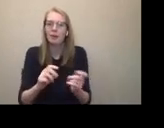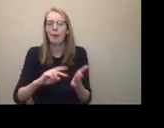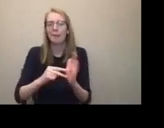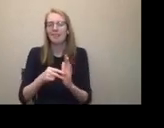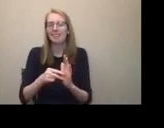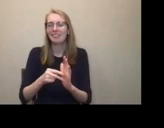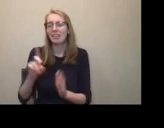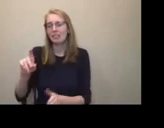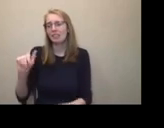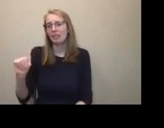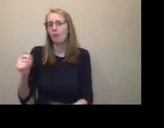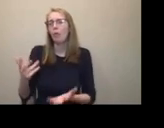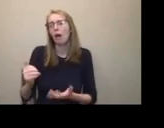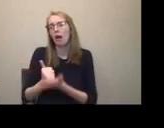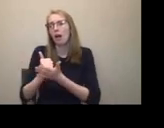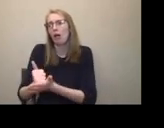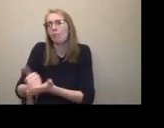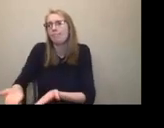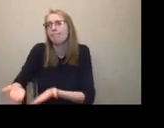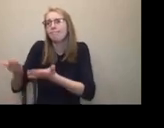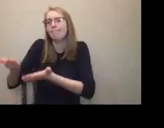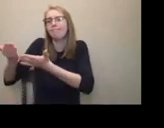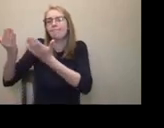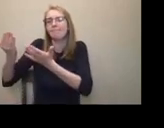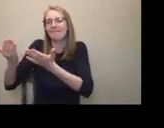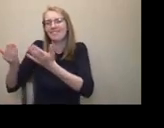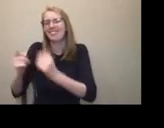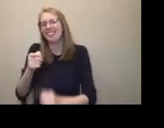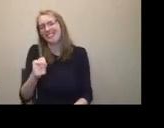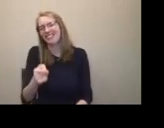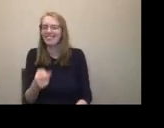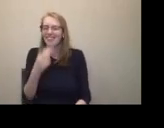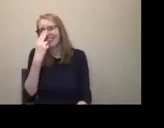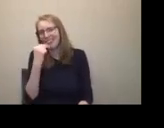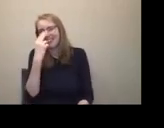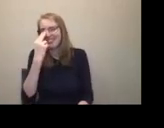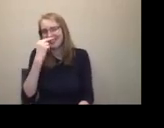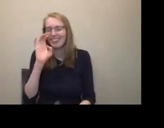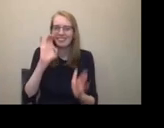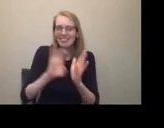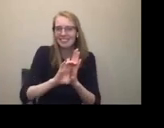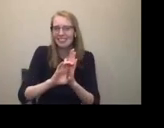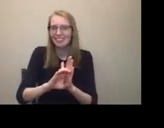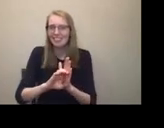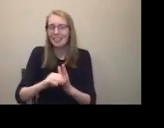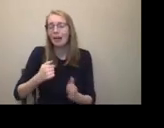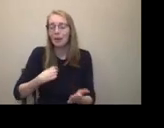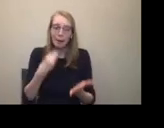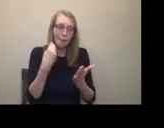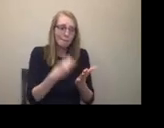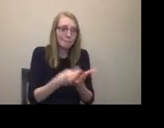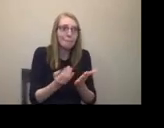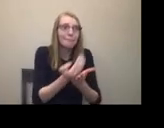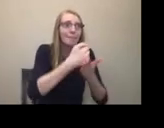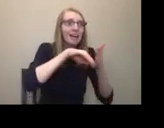respect, we're just being playful because humor really helps a lot. They raise money that creates jobs for the non-disabled people who organize these events.